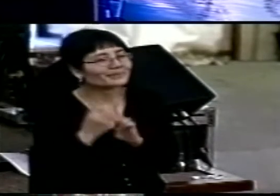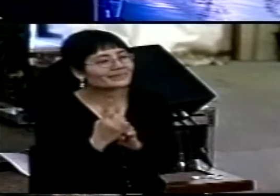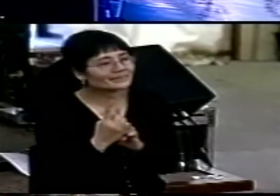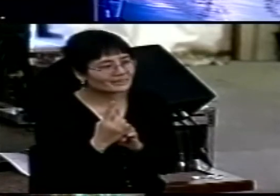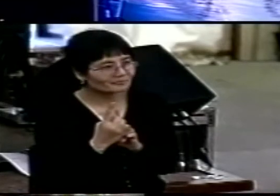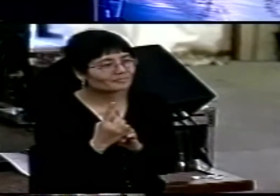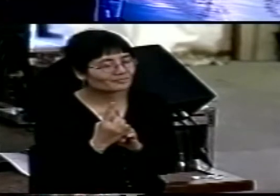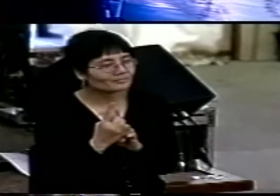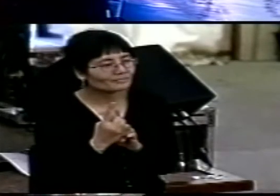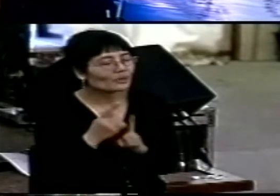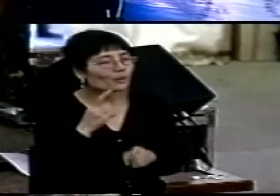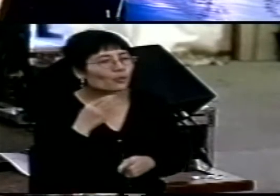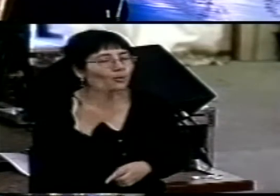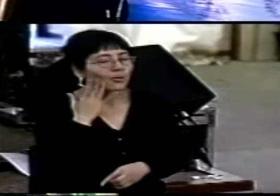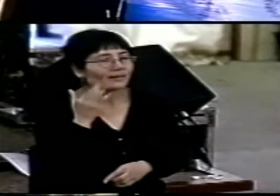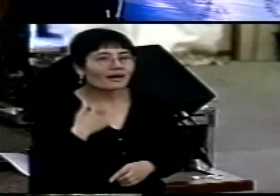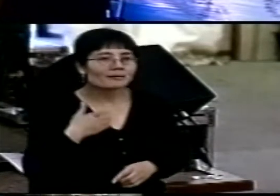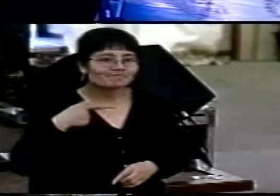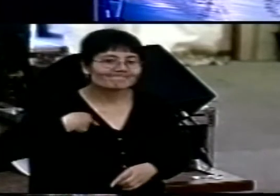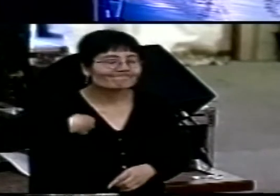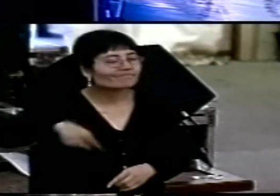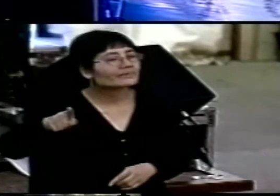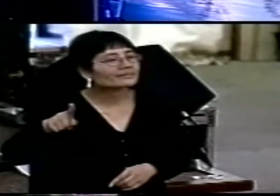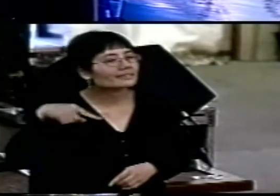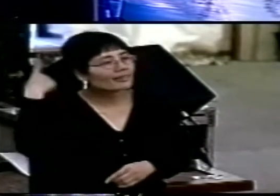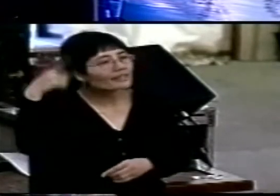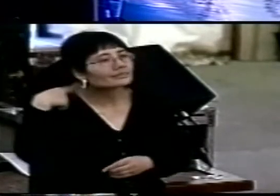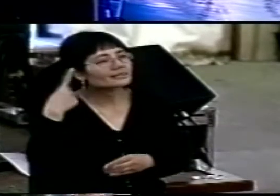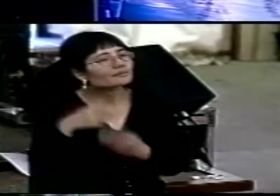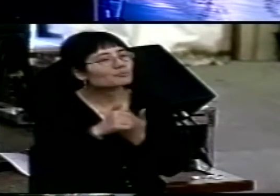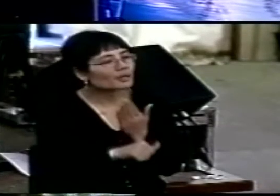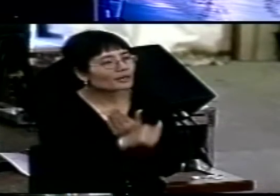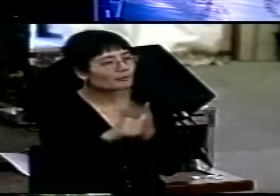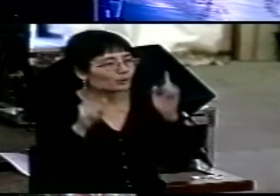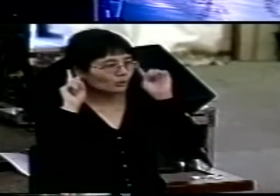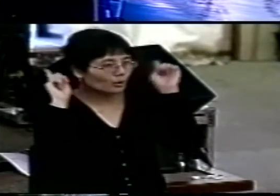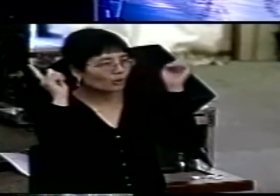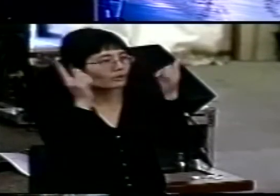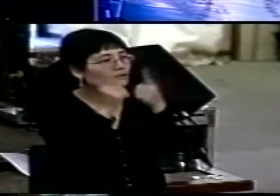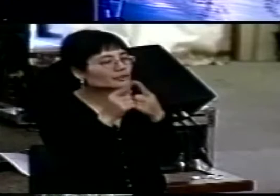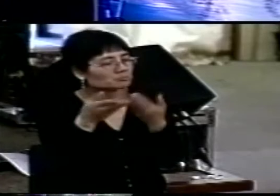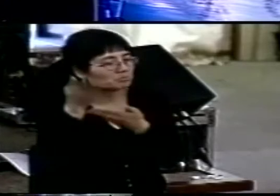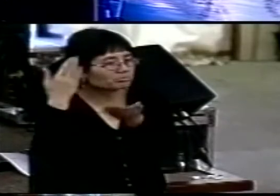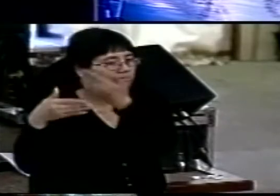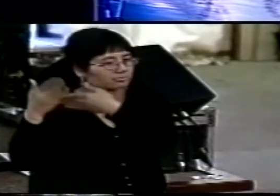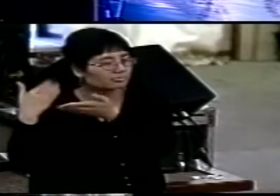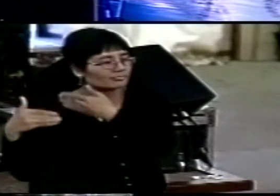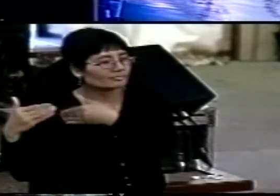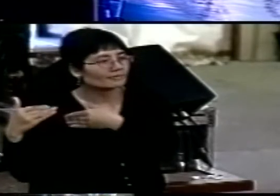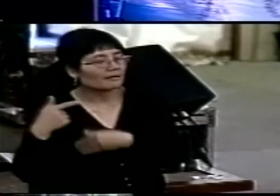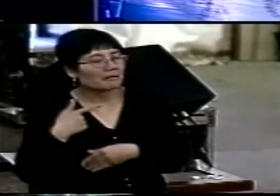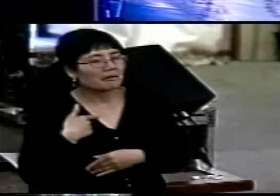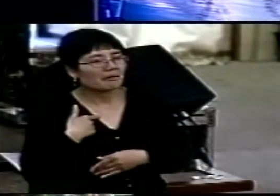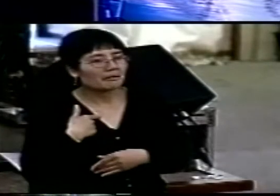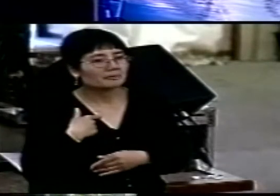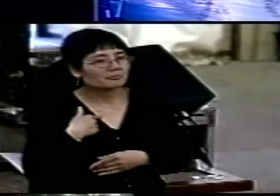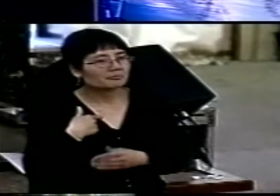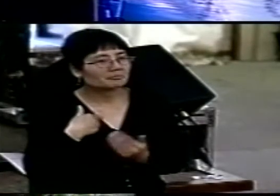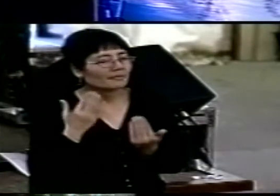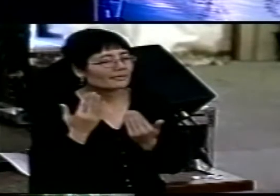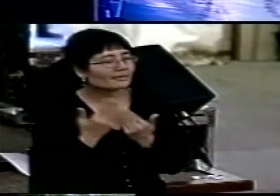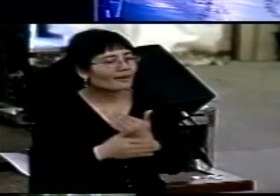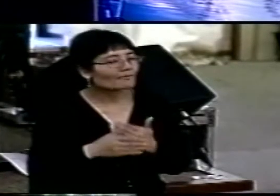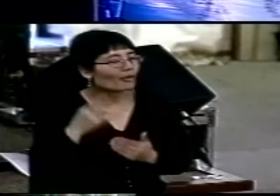When I went to London Bible College many moons ago, this was 1972, I don't think I recognised just how deeply